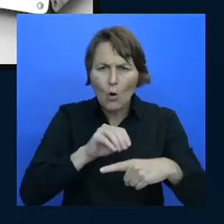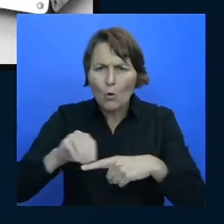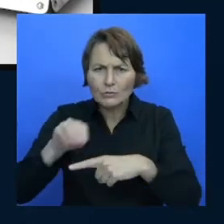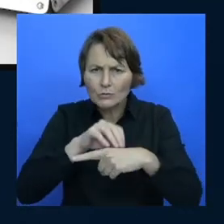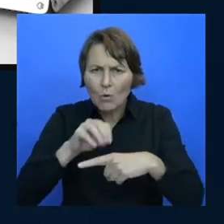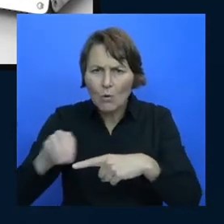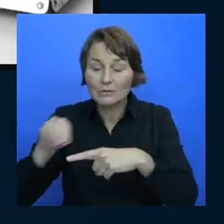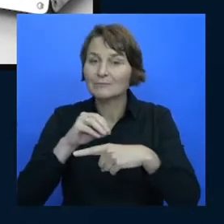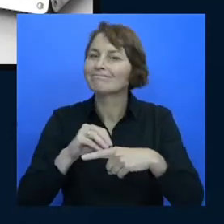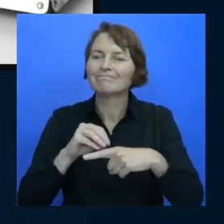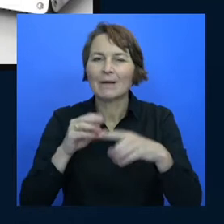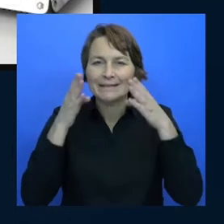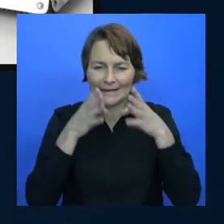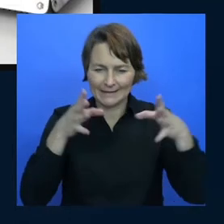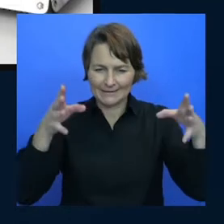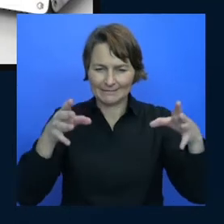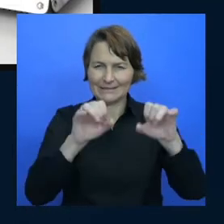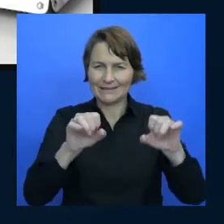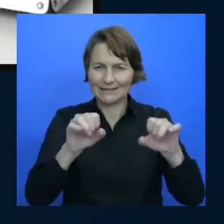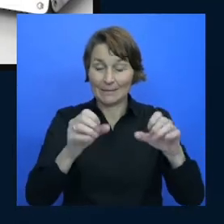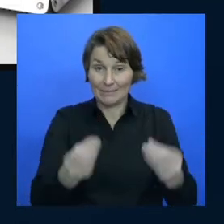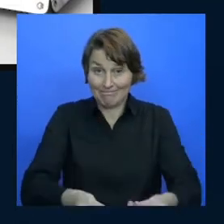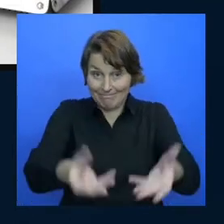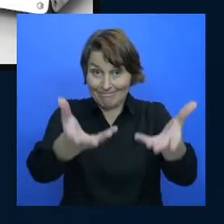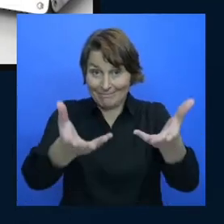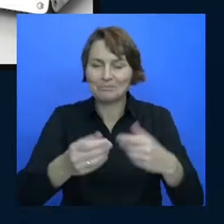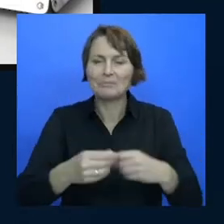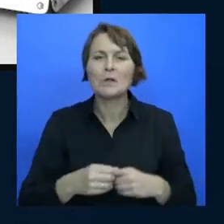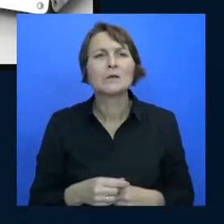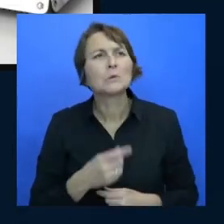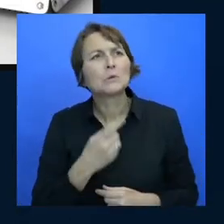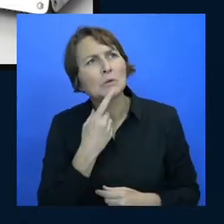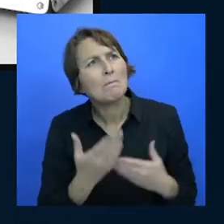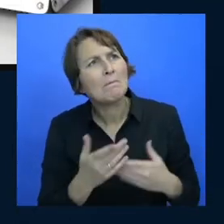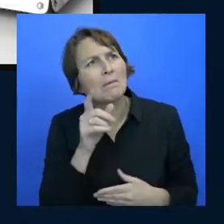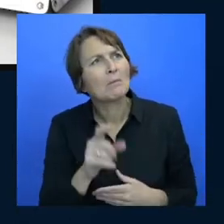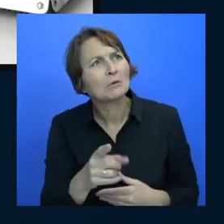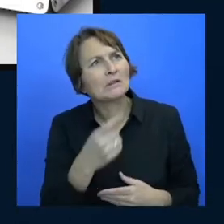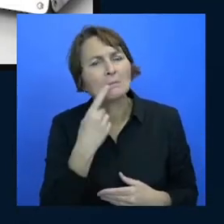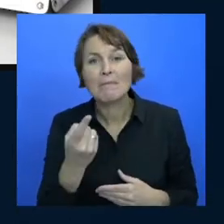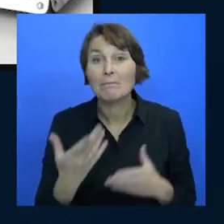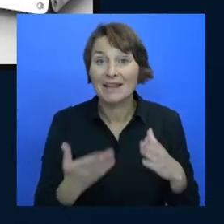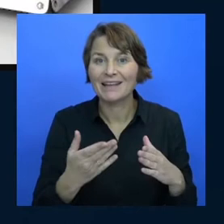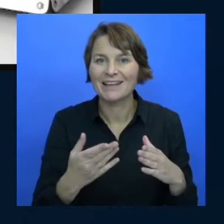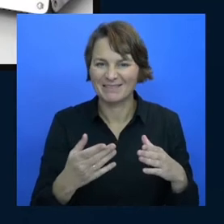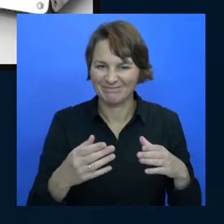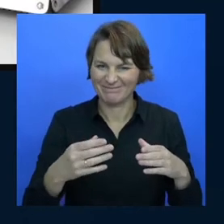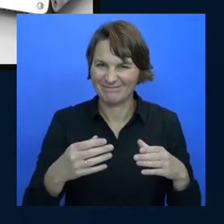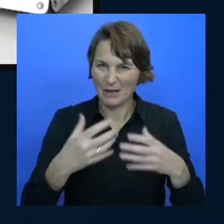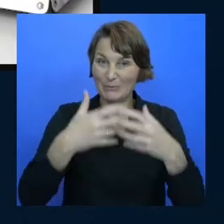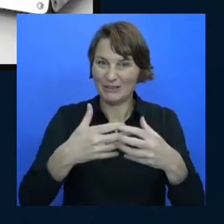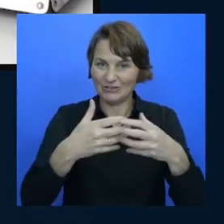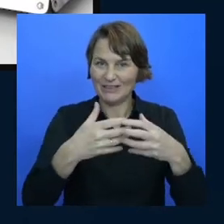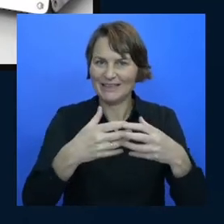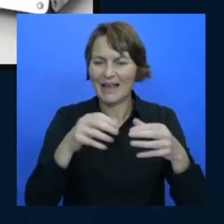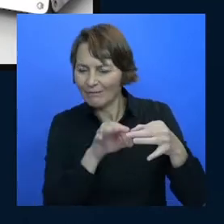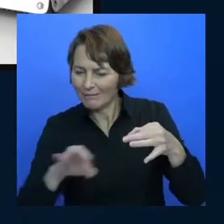I'll let that question hang out there and then one young person might say well is the power on what a great question like